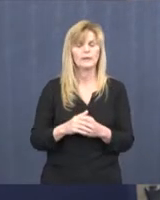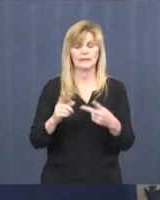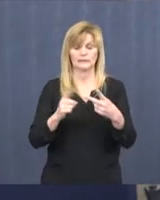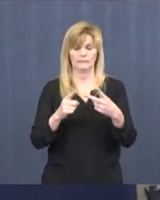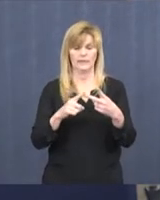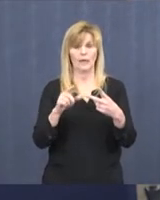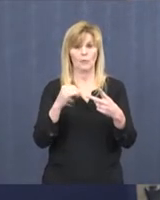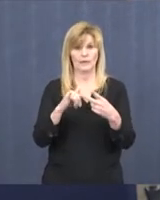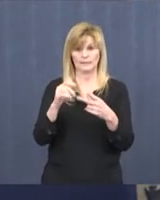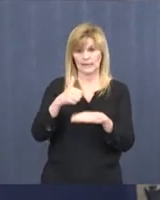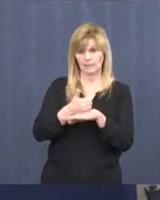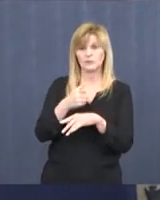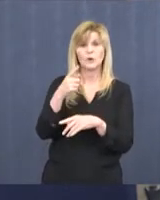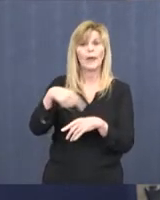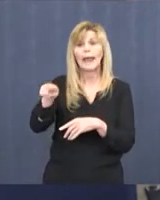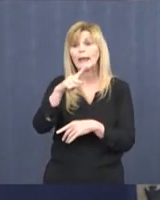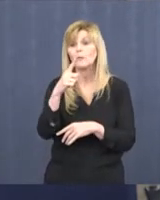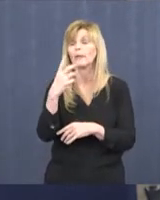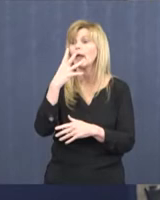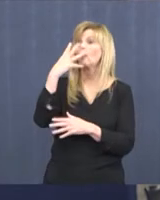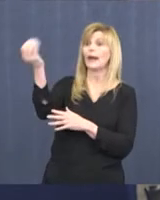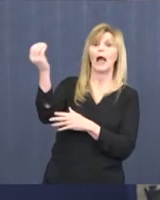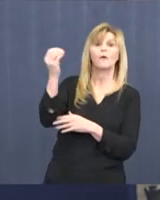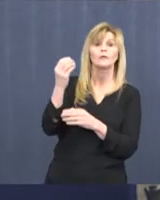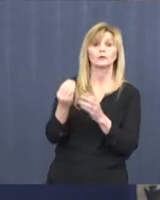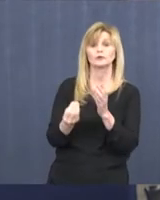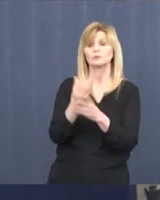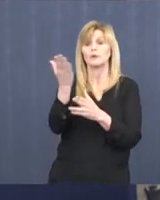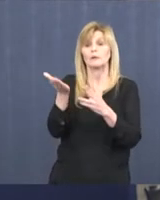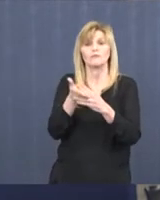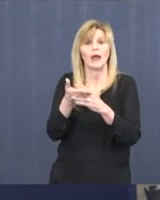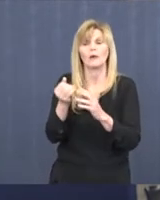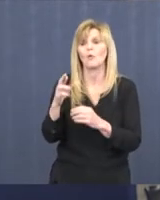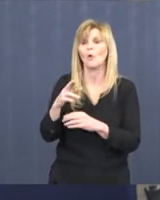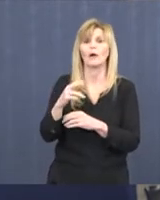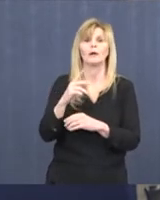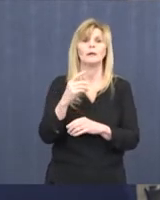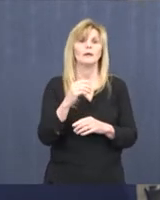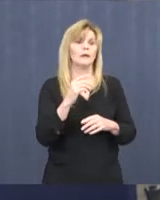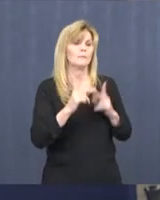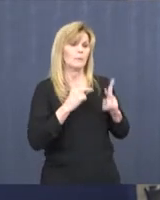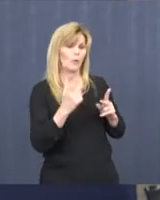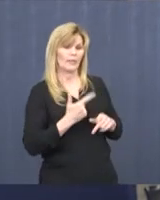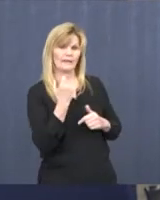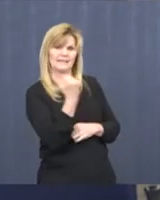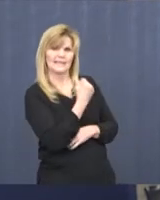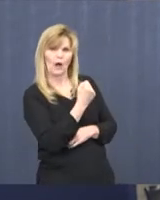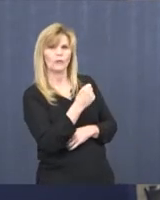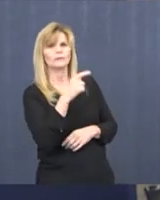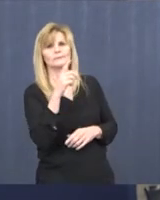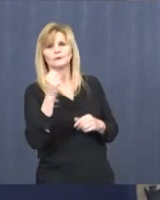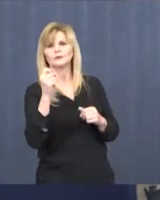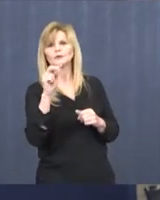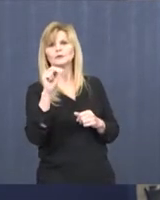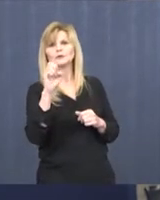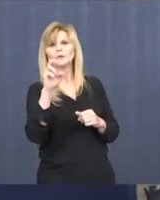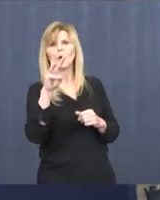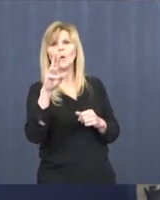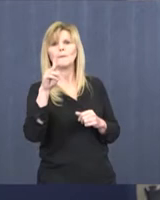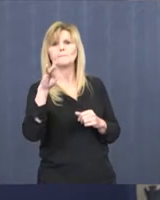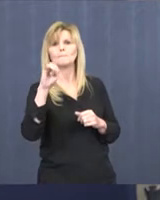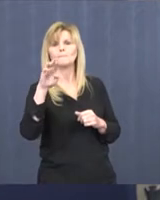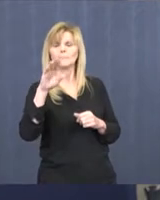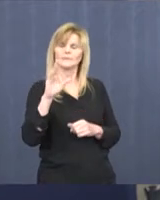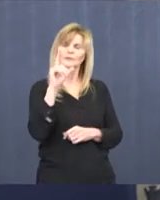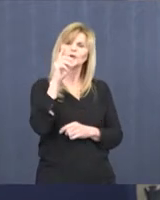spring breaking, anybody that snowbirds coming back into the area, basically anyone coming from outside of North Dakota into